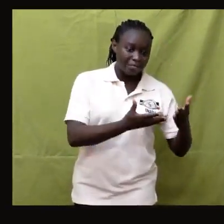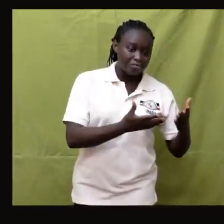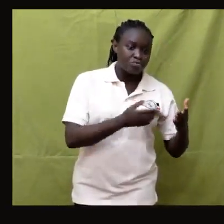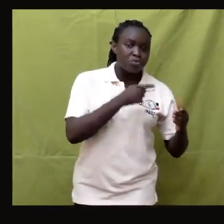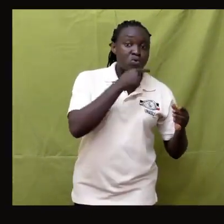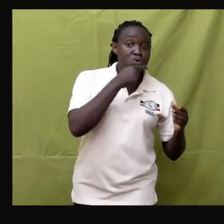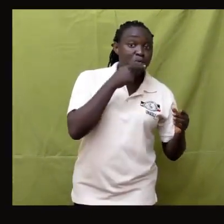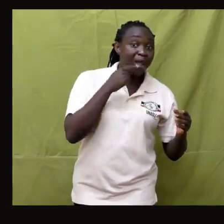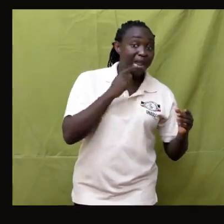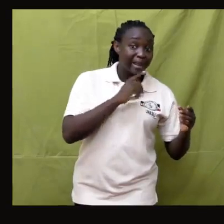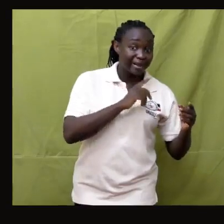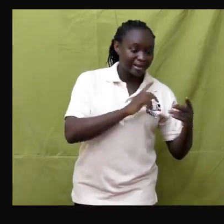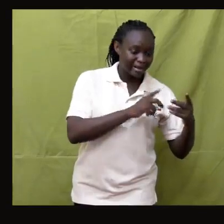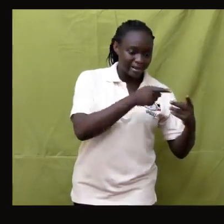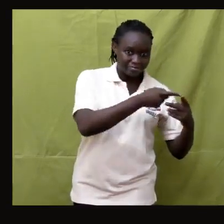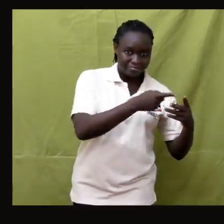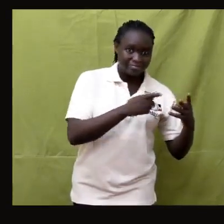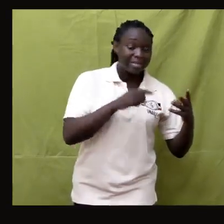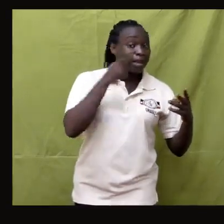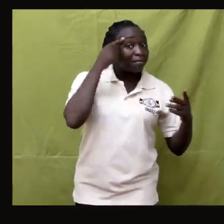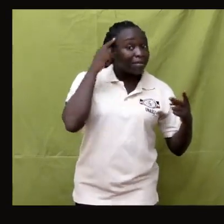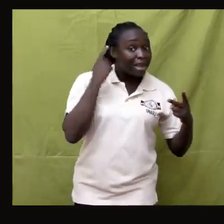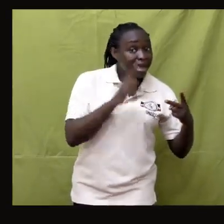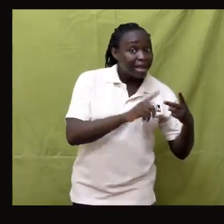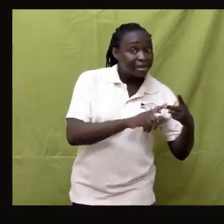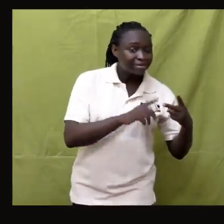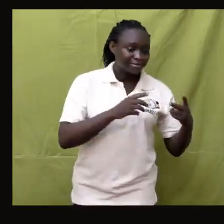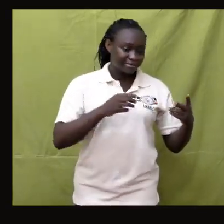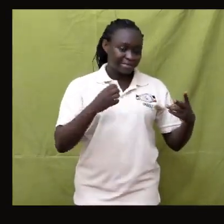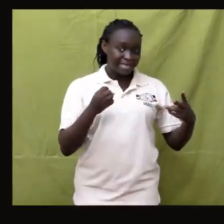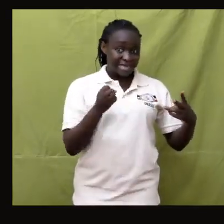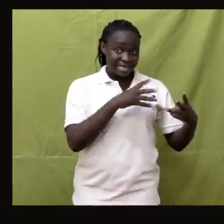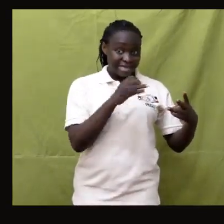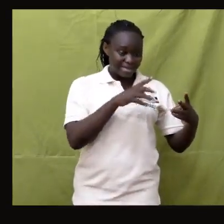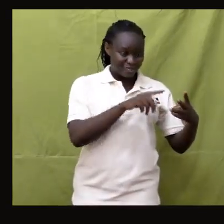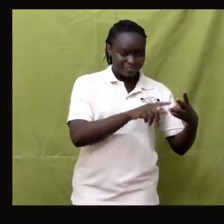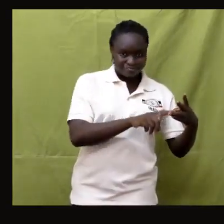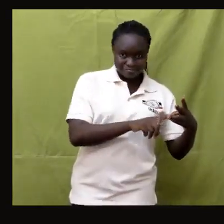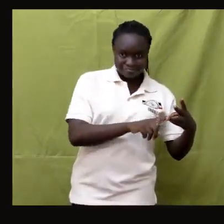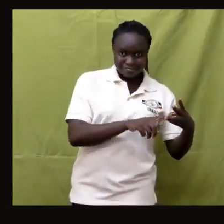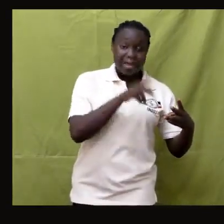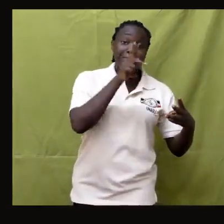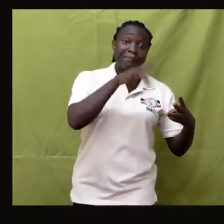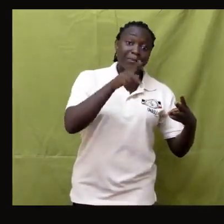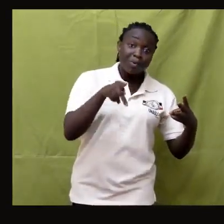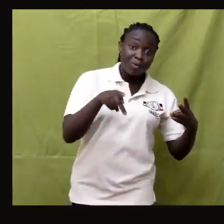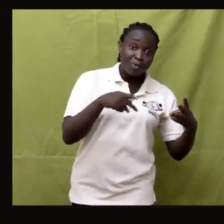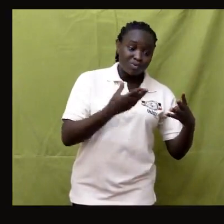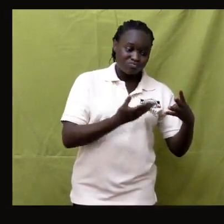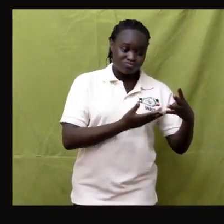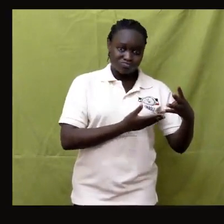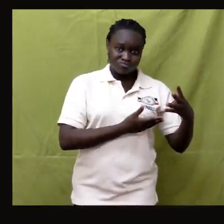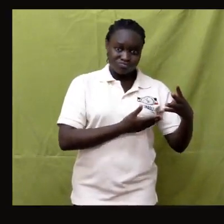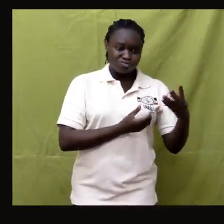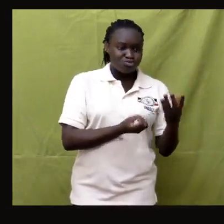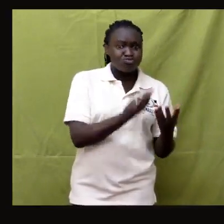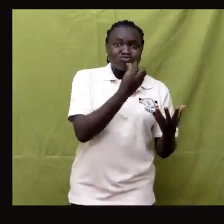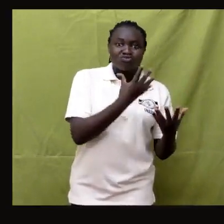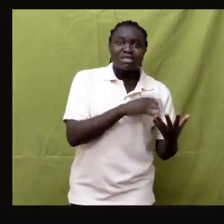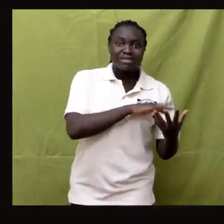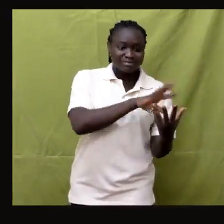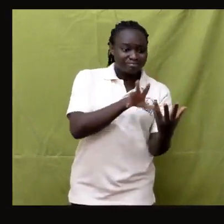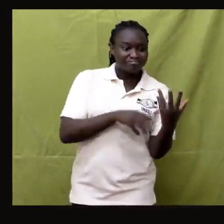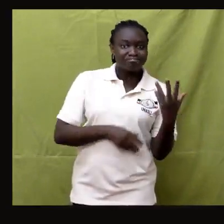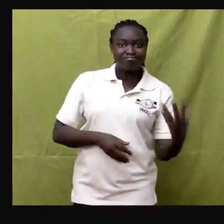black, yellow, purple, green.